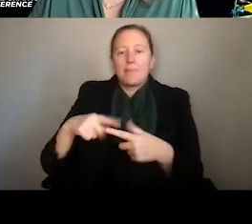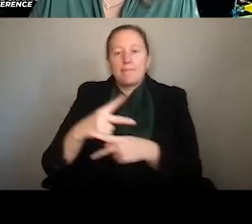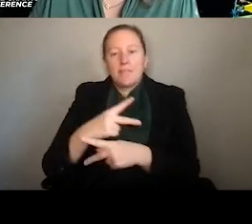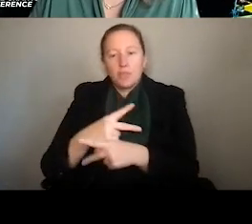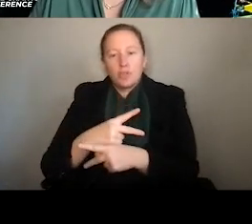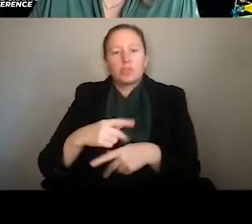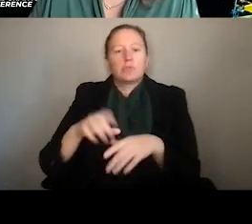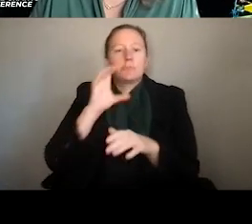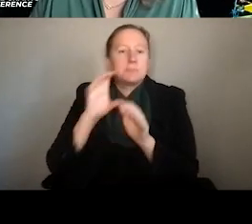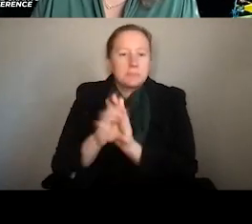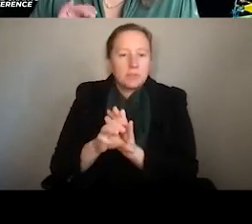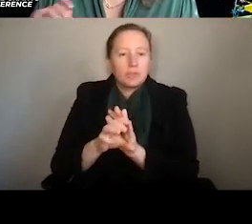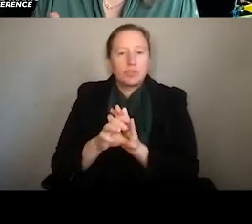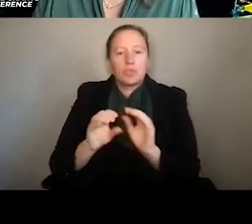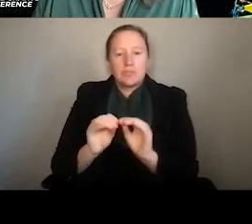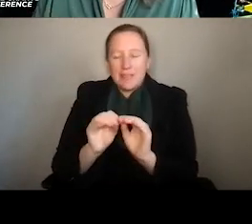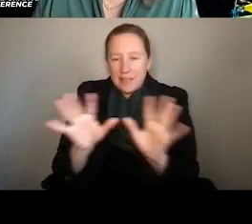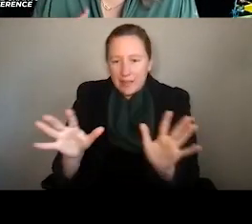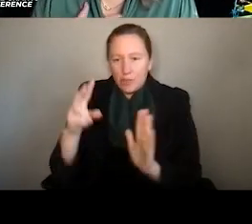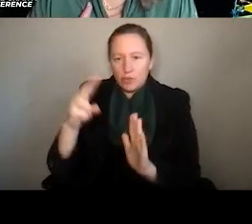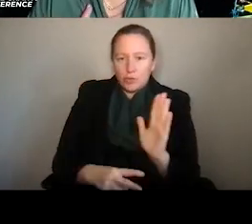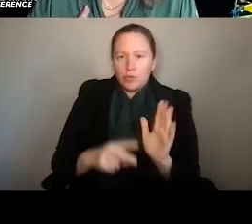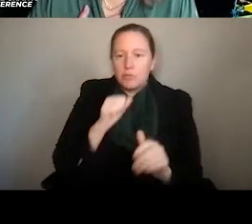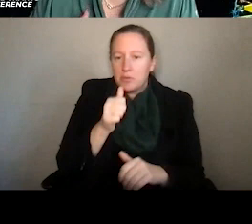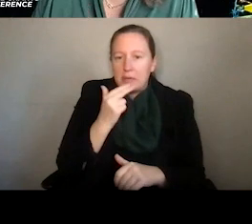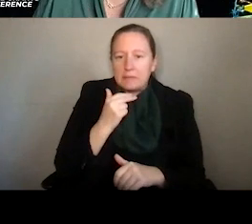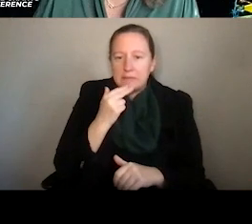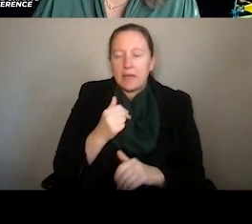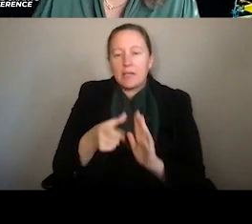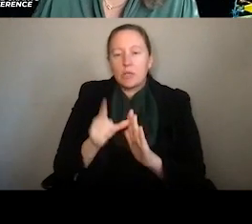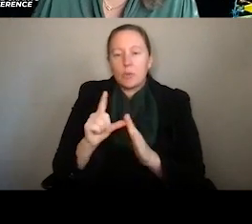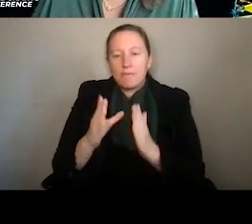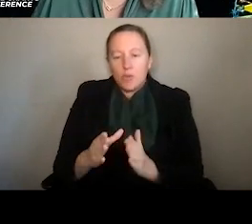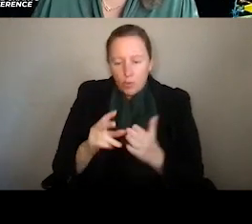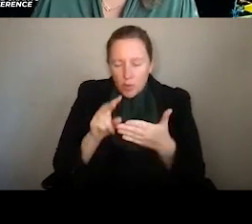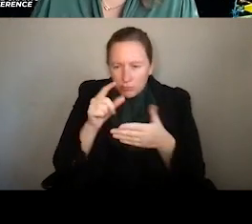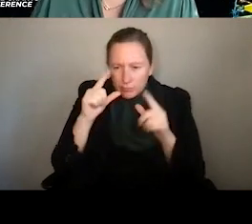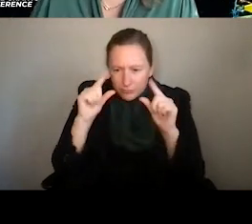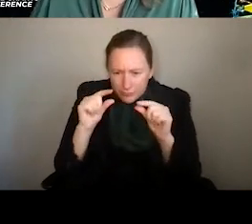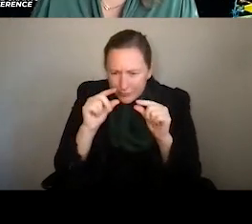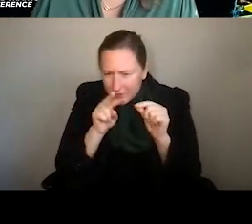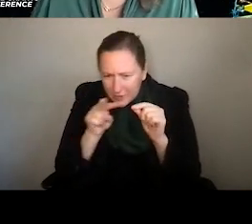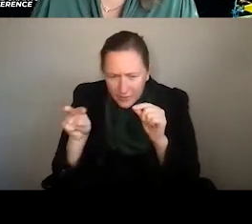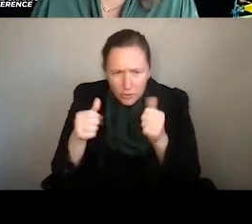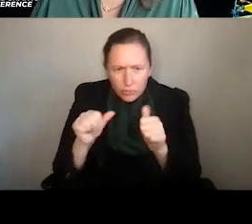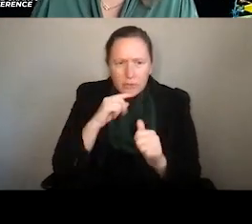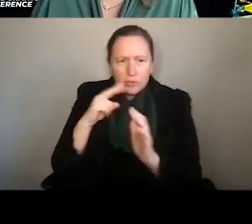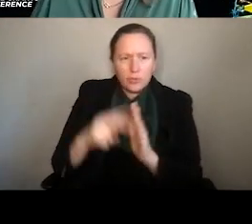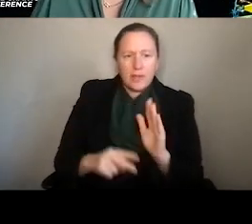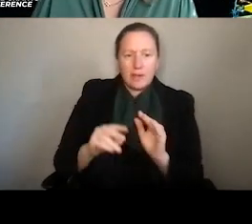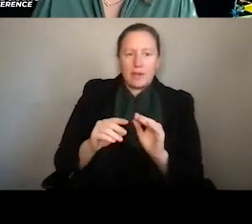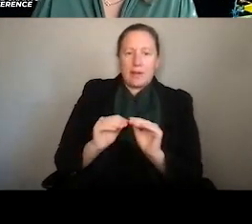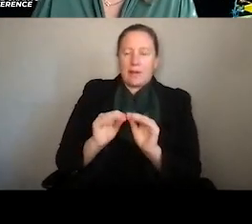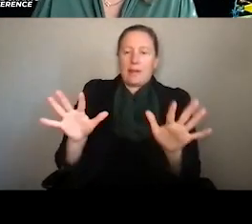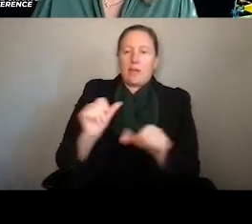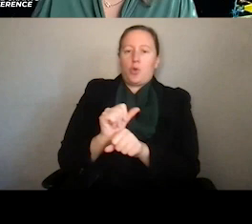are all clearly readable, not so tiny that a reviewer or me has to struggle to read it. Lay out a clear work plan and